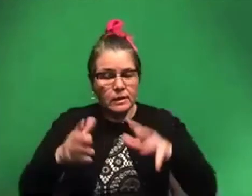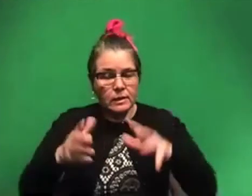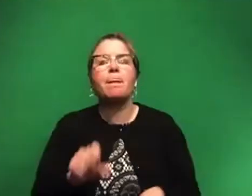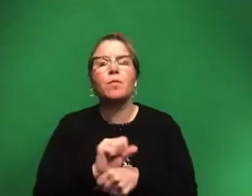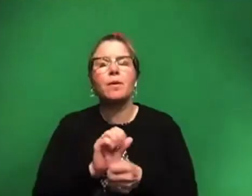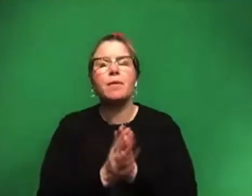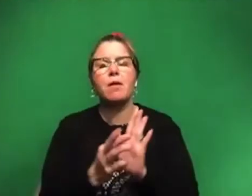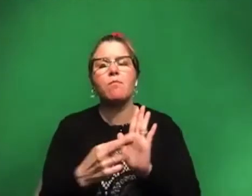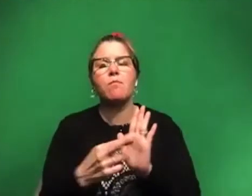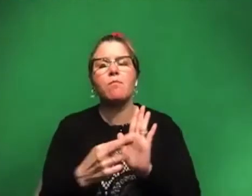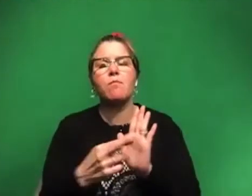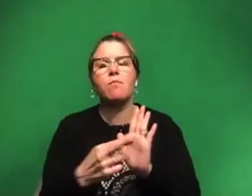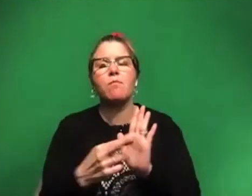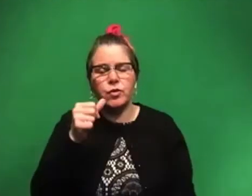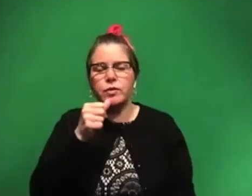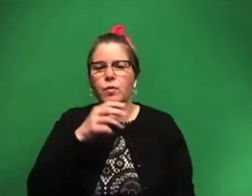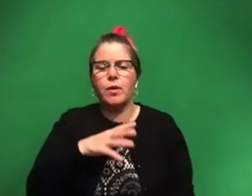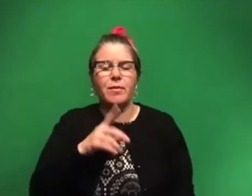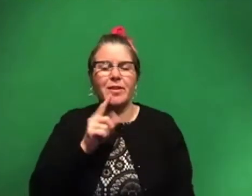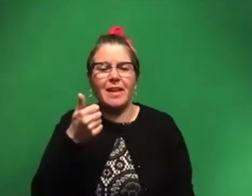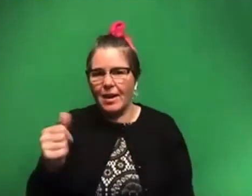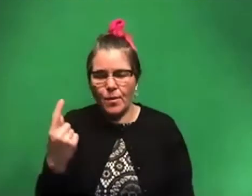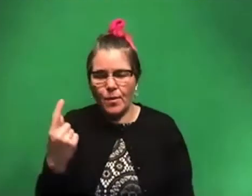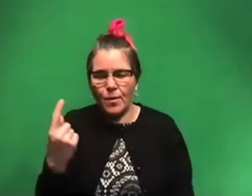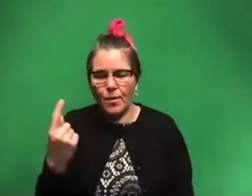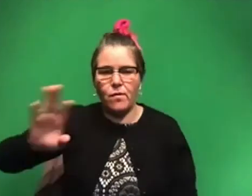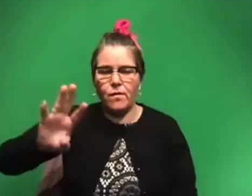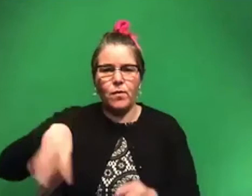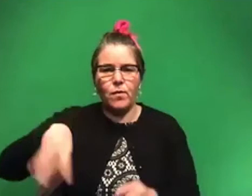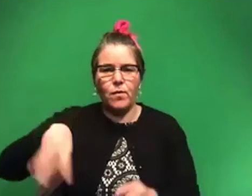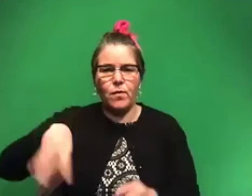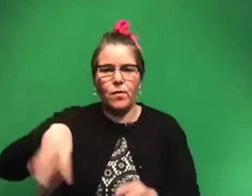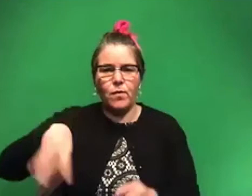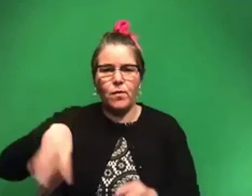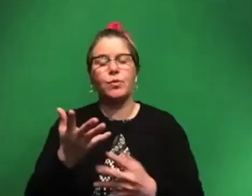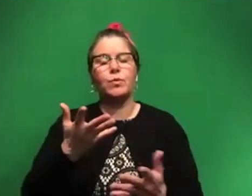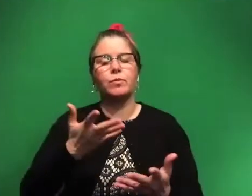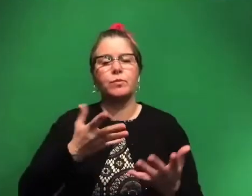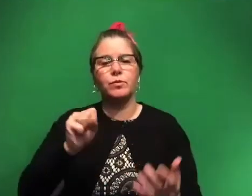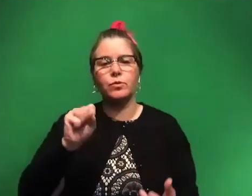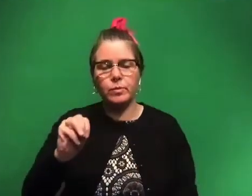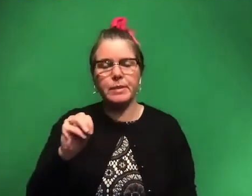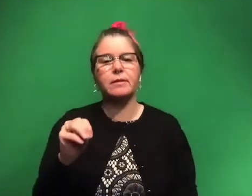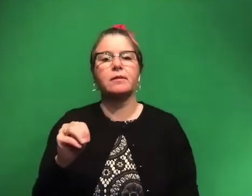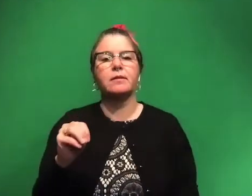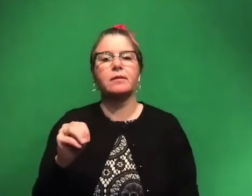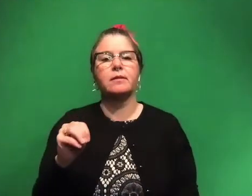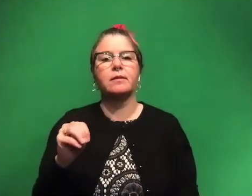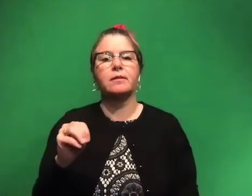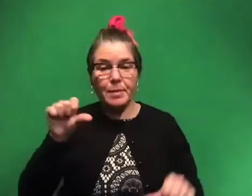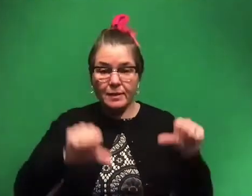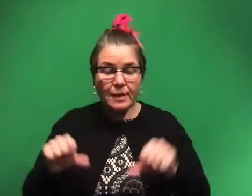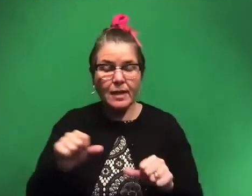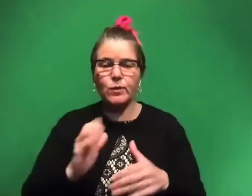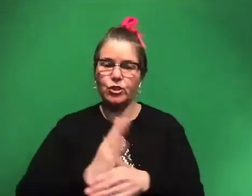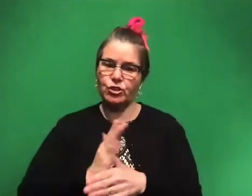girls and women and any, really anybody all over the world through social media, through things like Skype the Scientist to share our